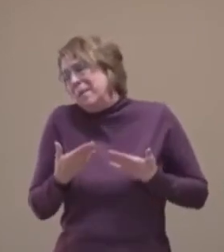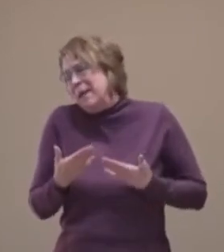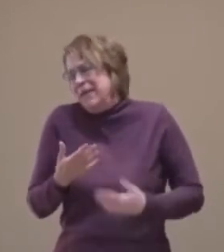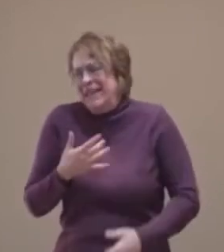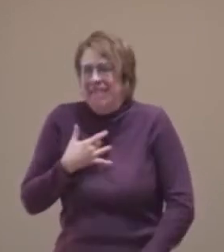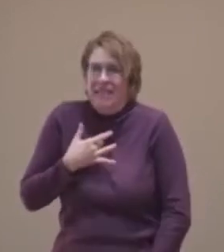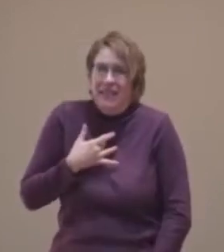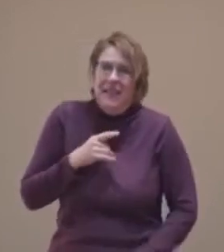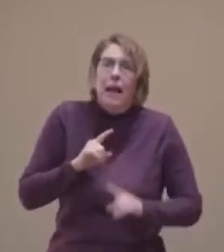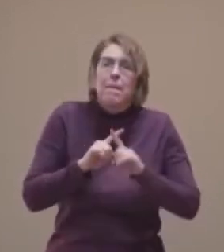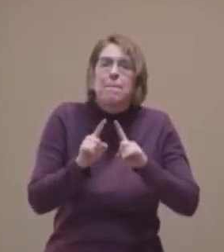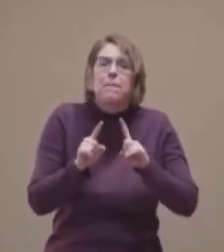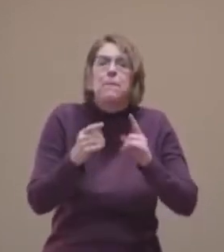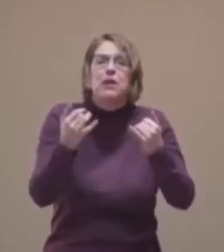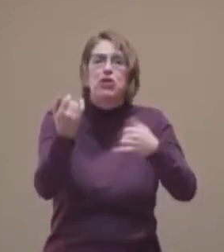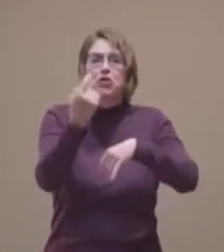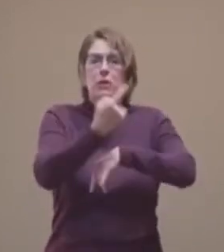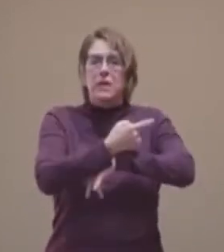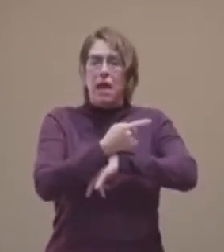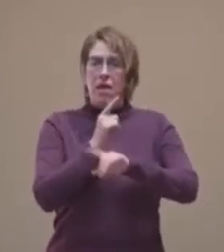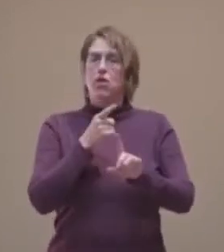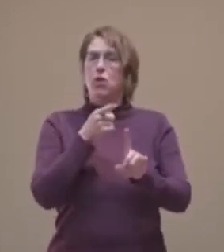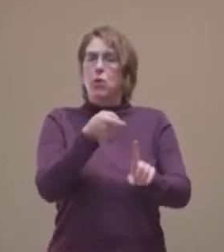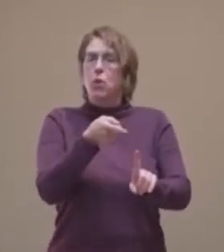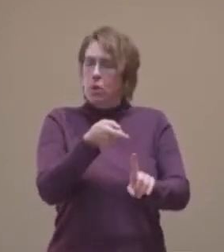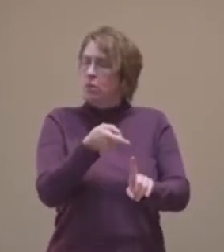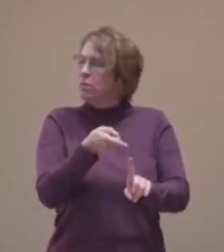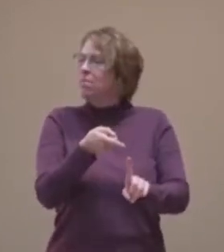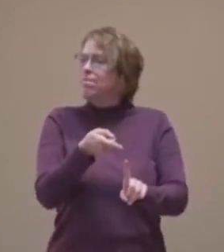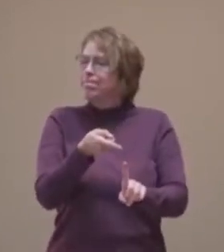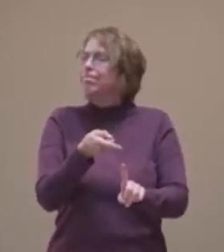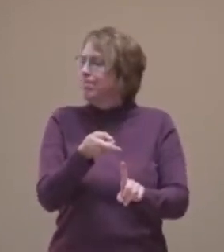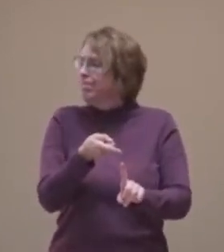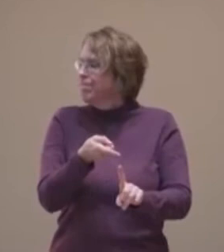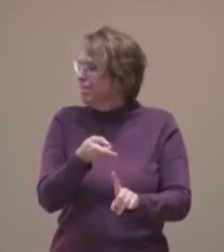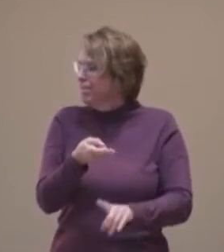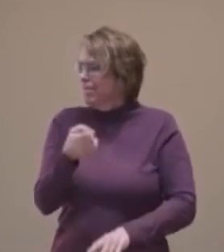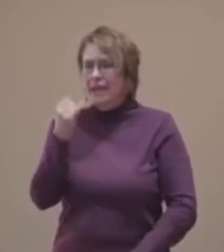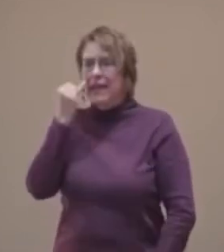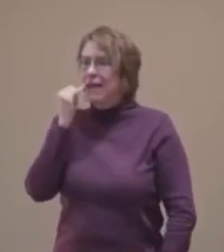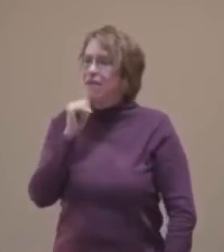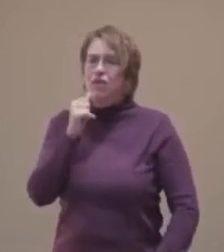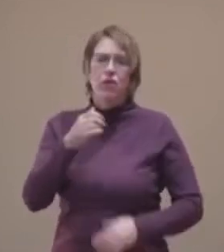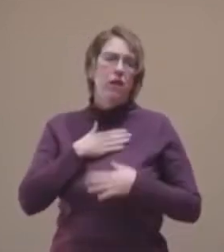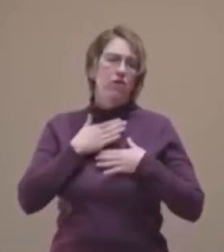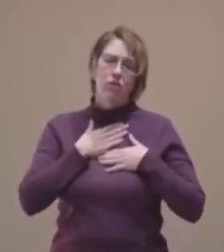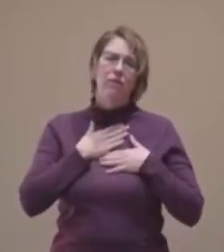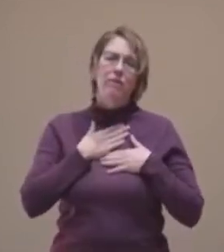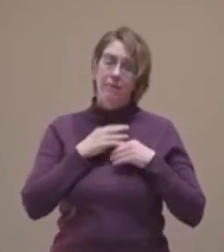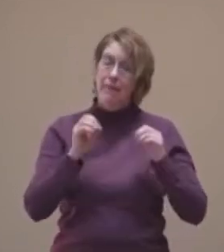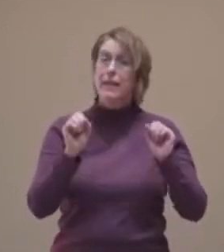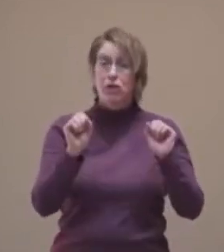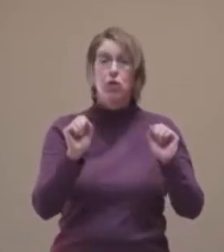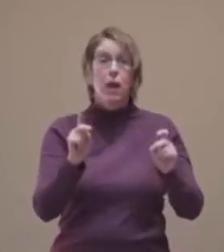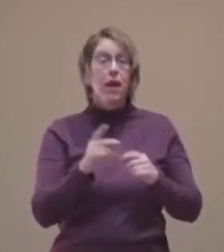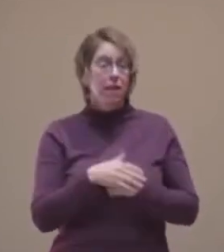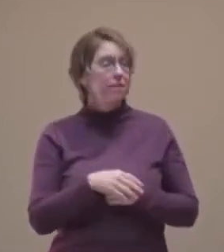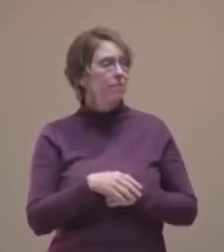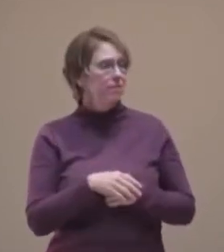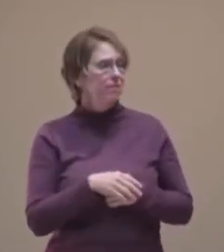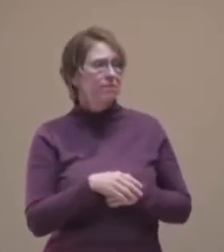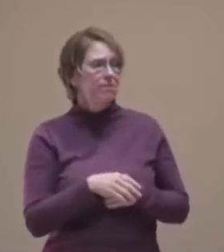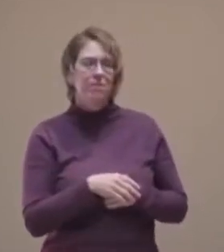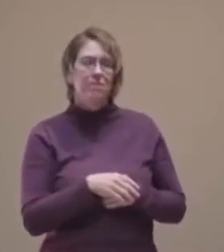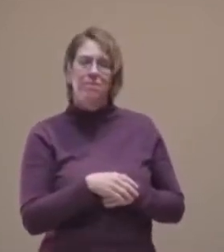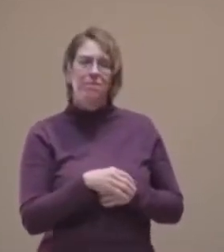Today it's here to remind you that it's okay if you're not. It's okay if you're not feeling